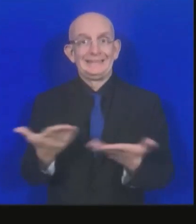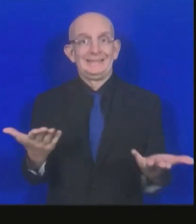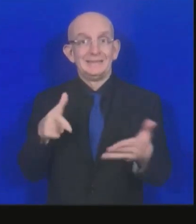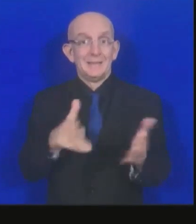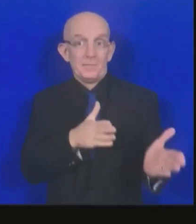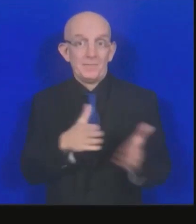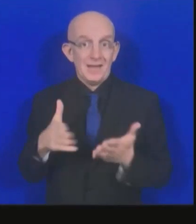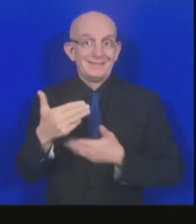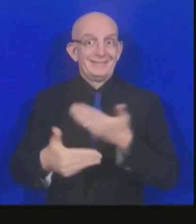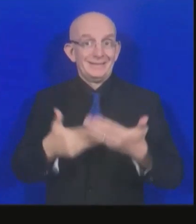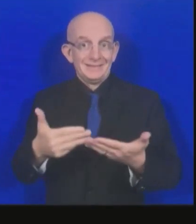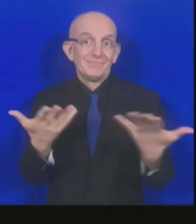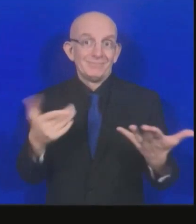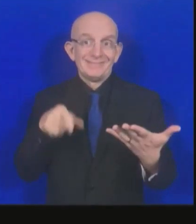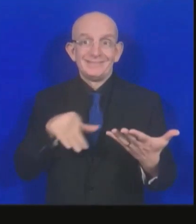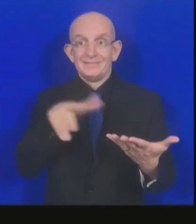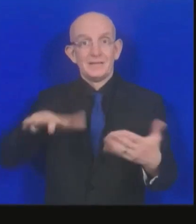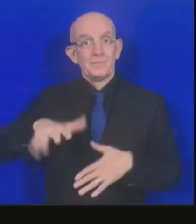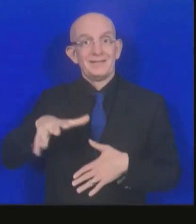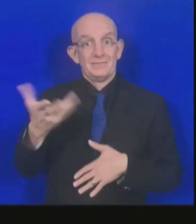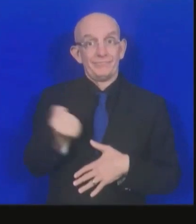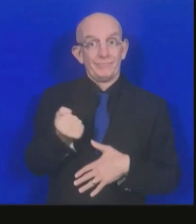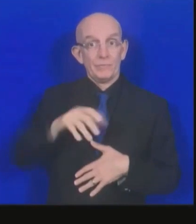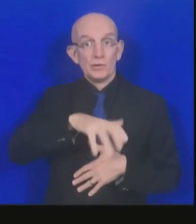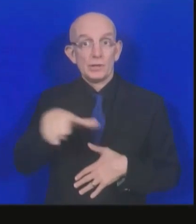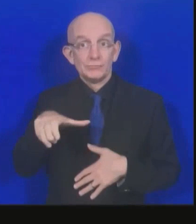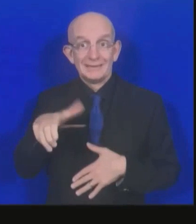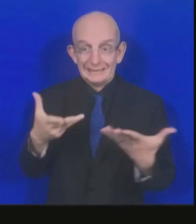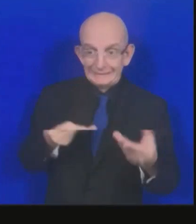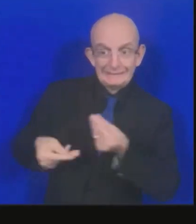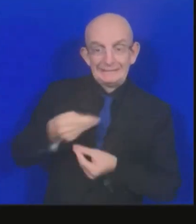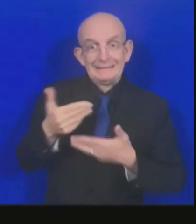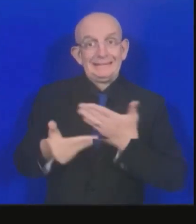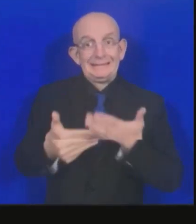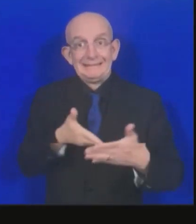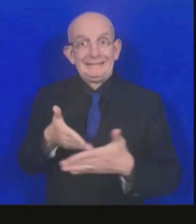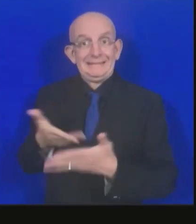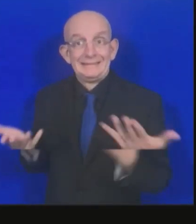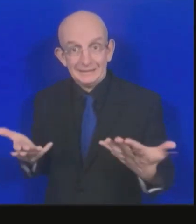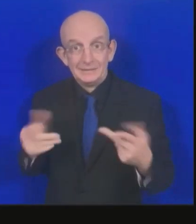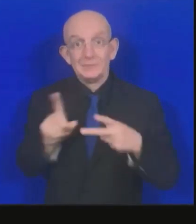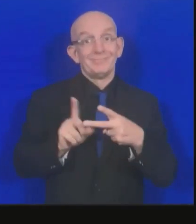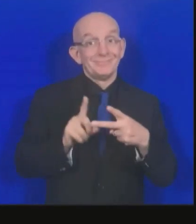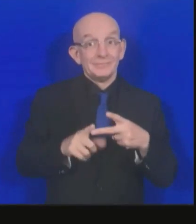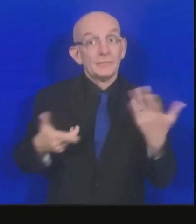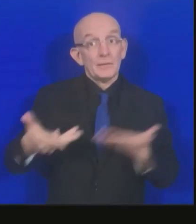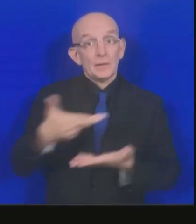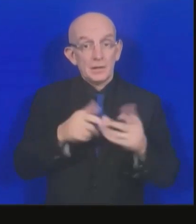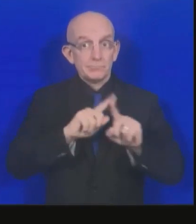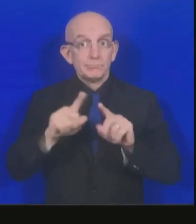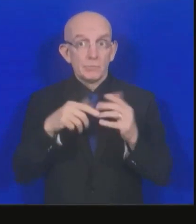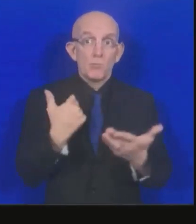Secondly, while discussing all the proposals that have been put forward, we must also look at what is